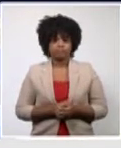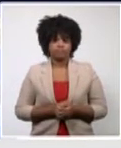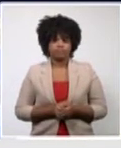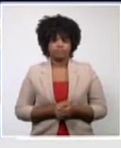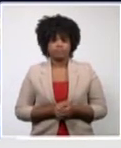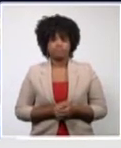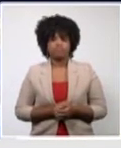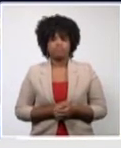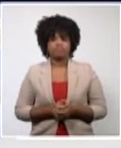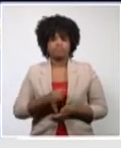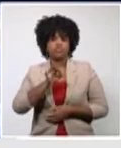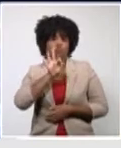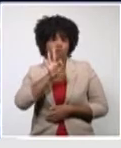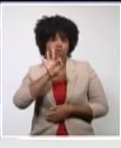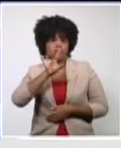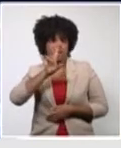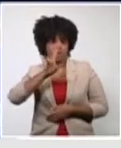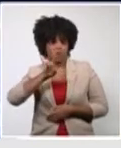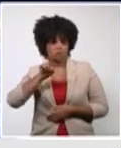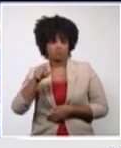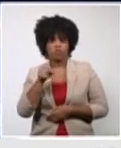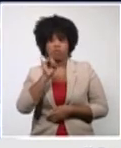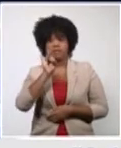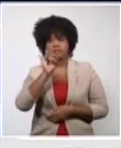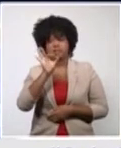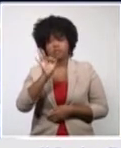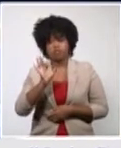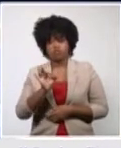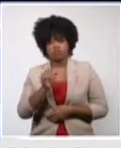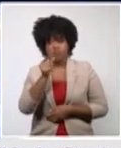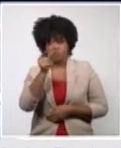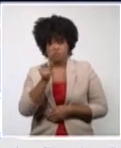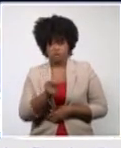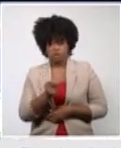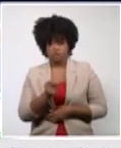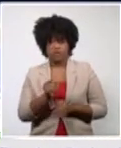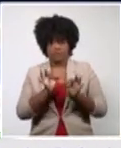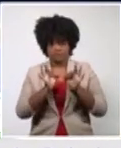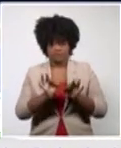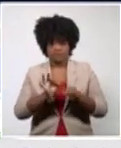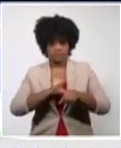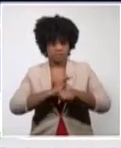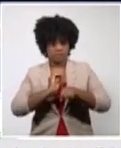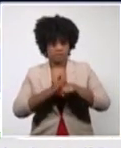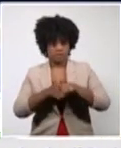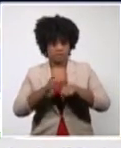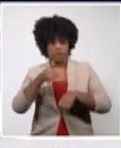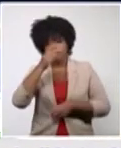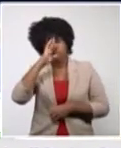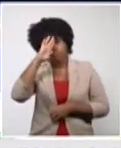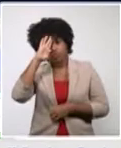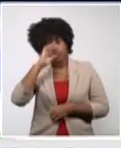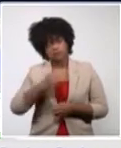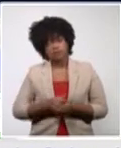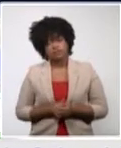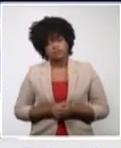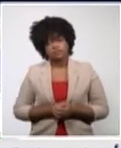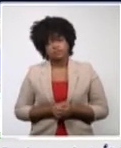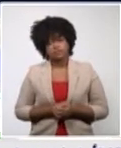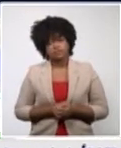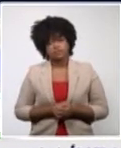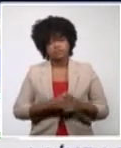diagnosed in our country have been contacts of other positive cases. As you can notice,